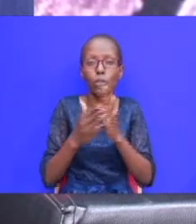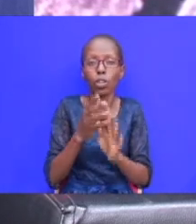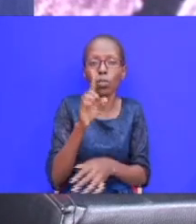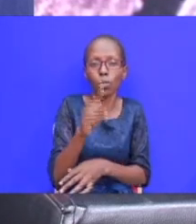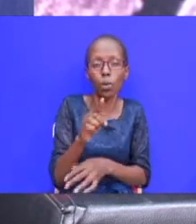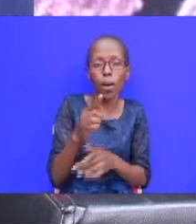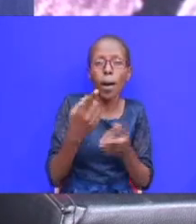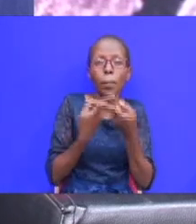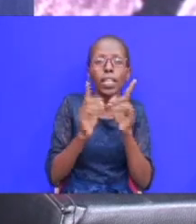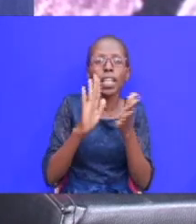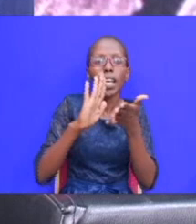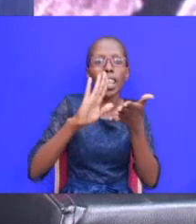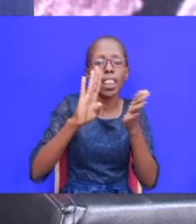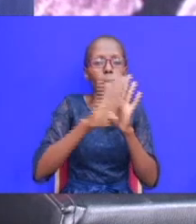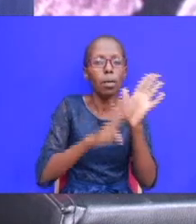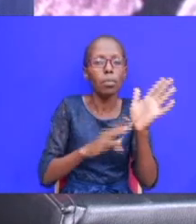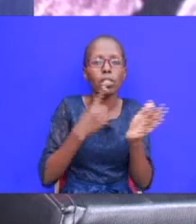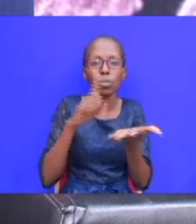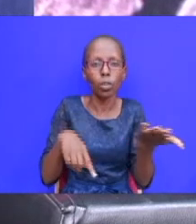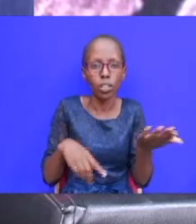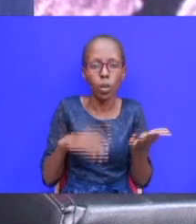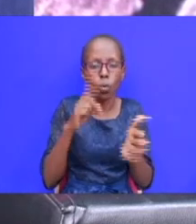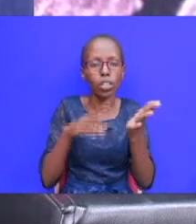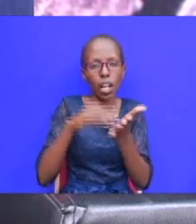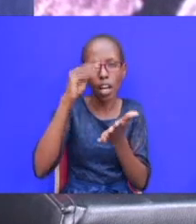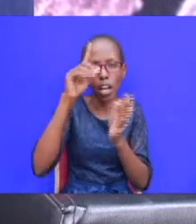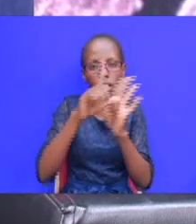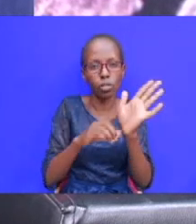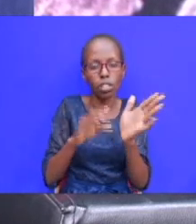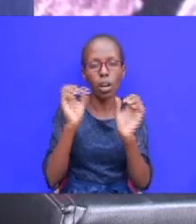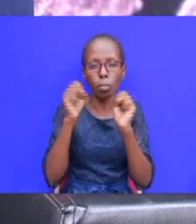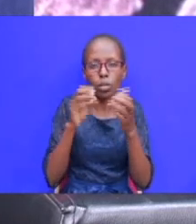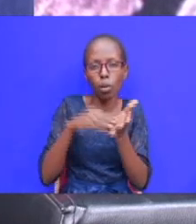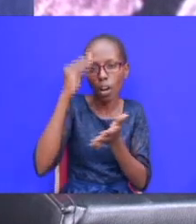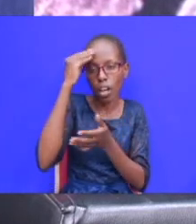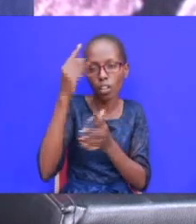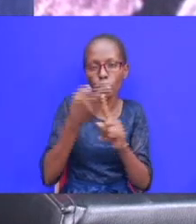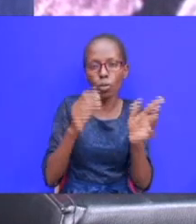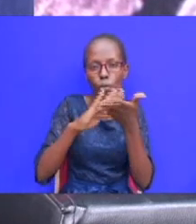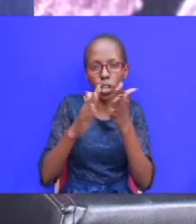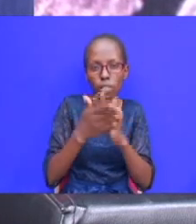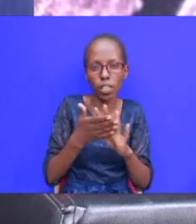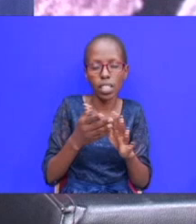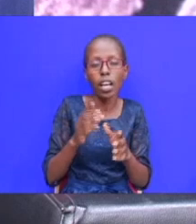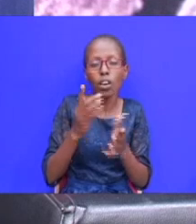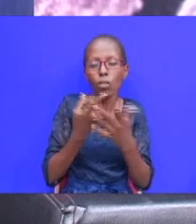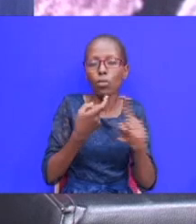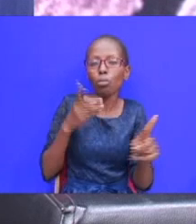not what lessons can we learn on forgiveness thank you very much what i want to see from this violation of dinner